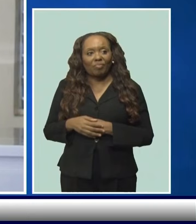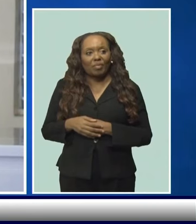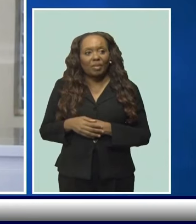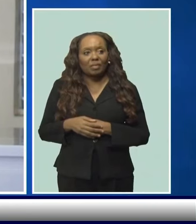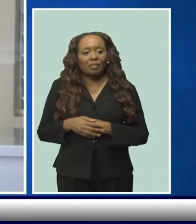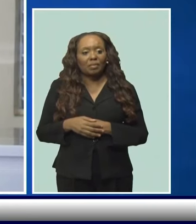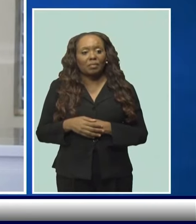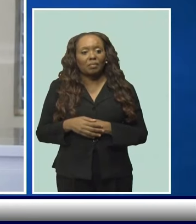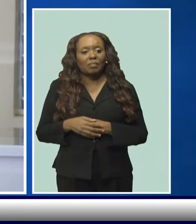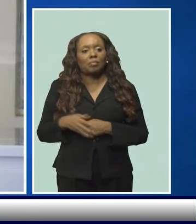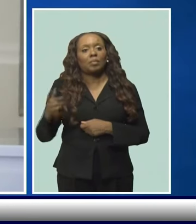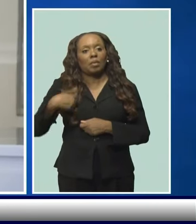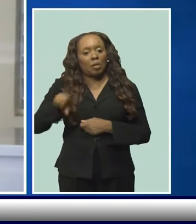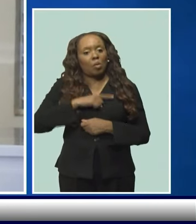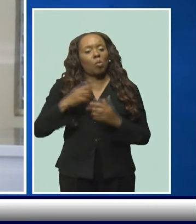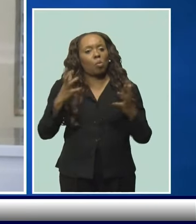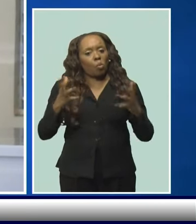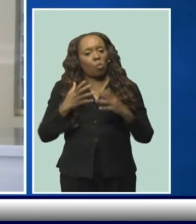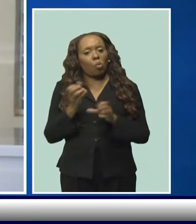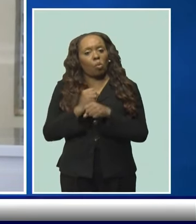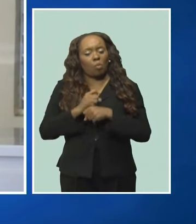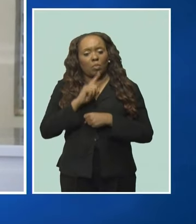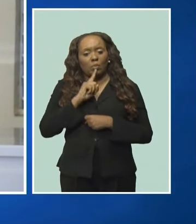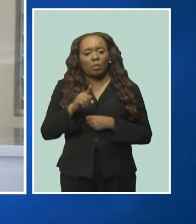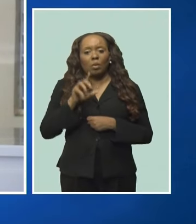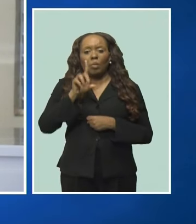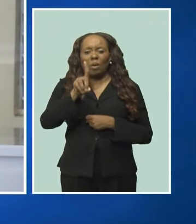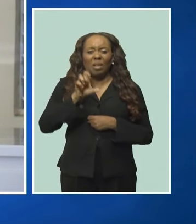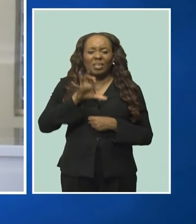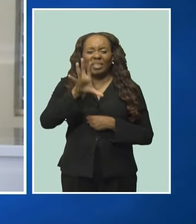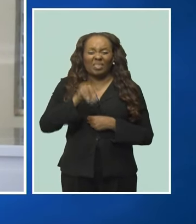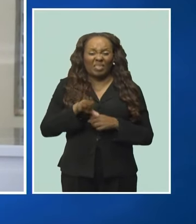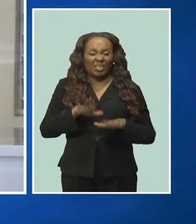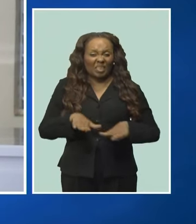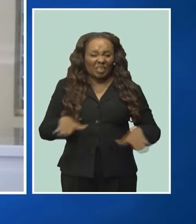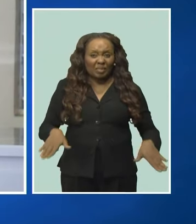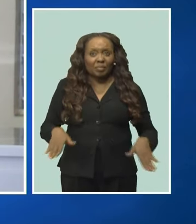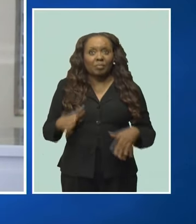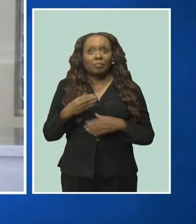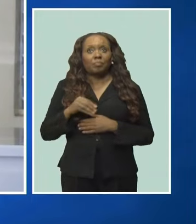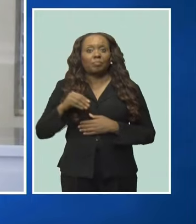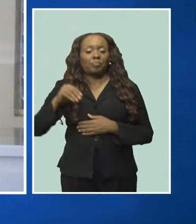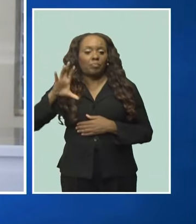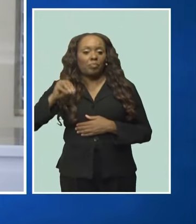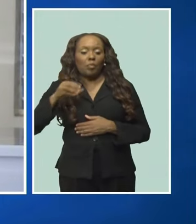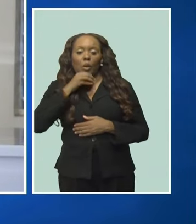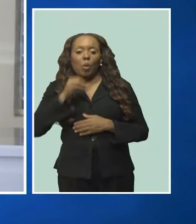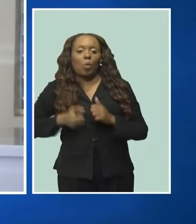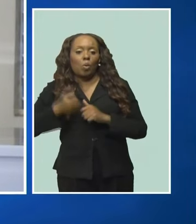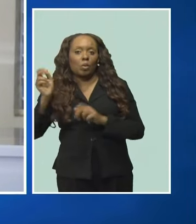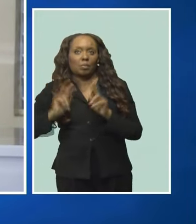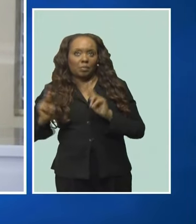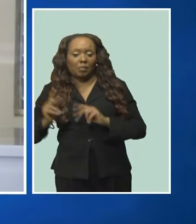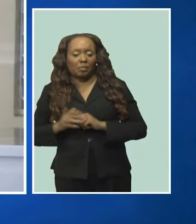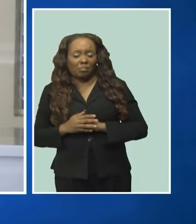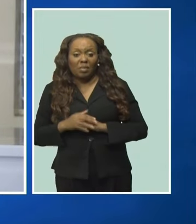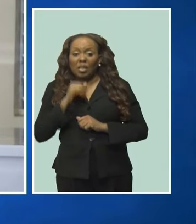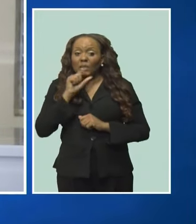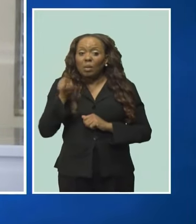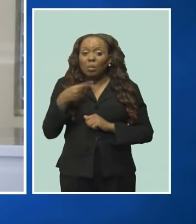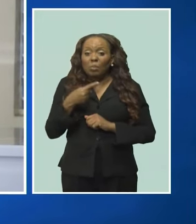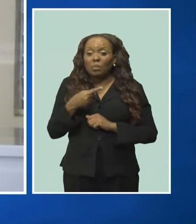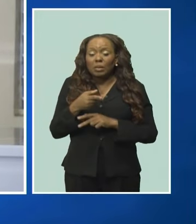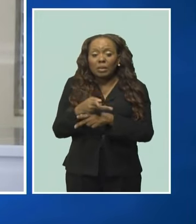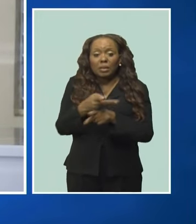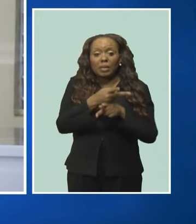to accommodate 150 children and 50 older people because it's not just child care that we need. A